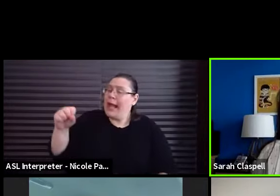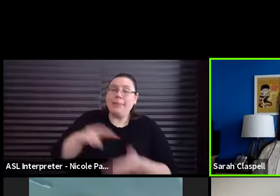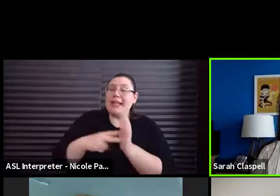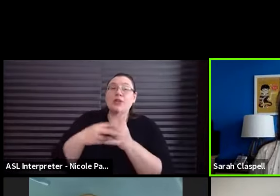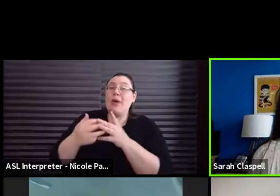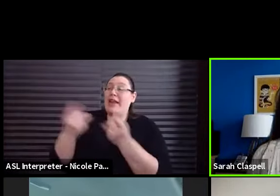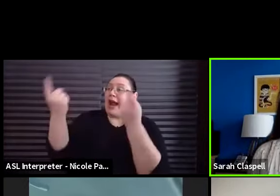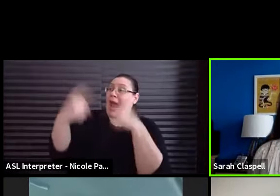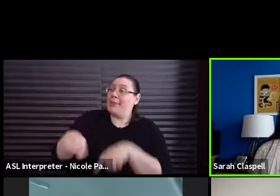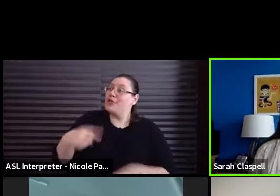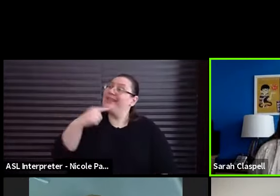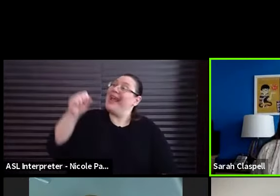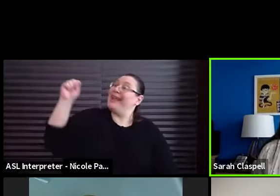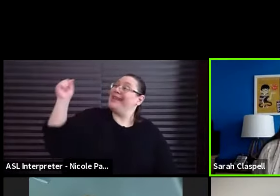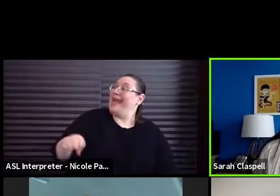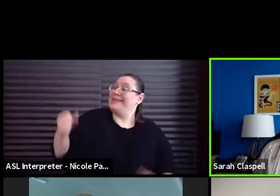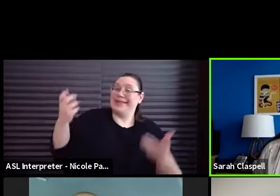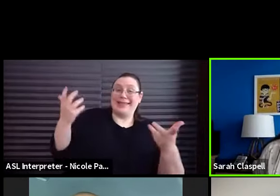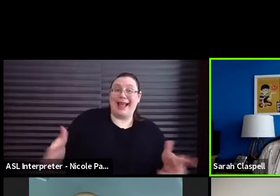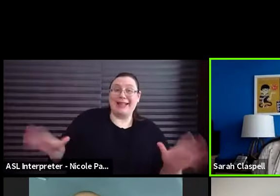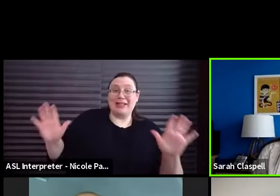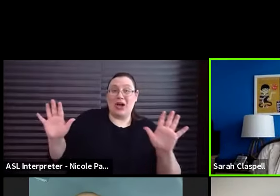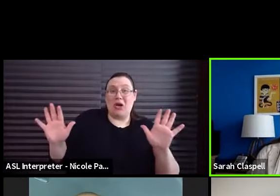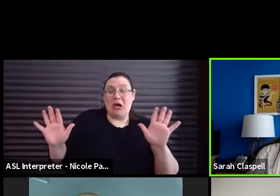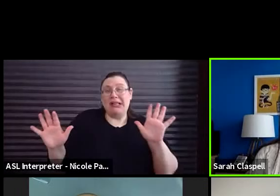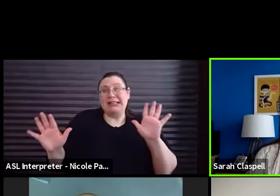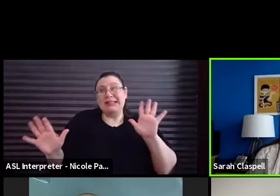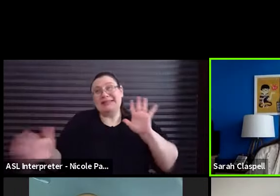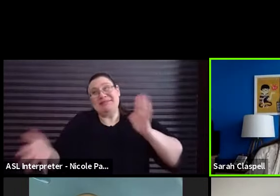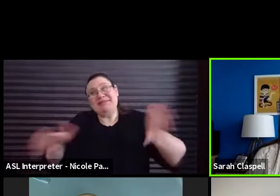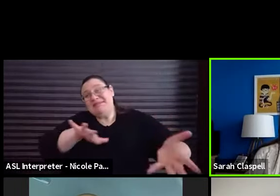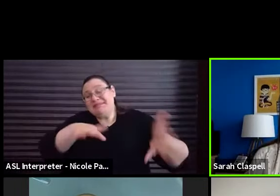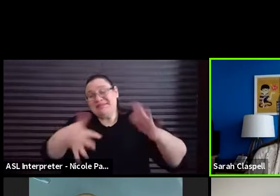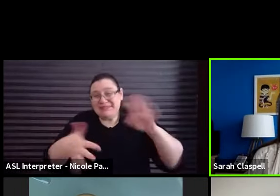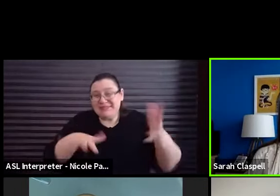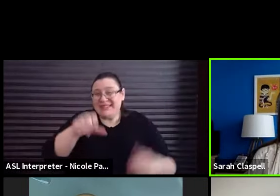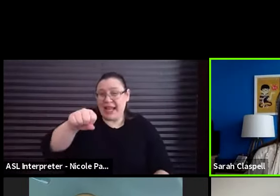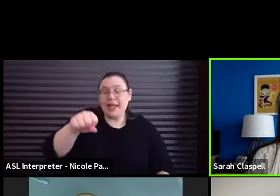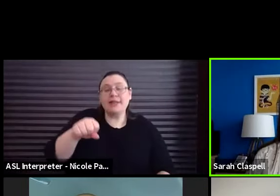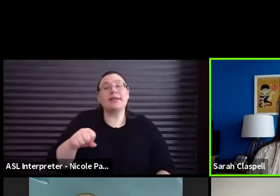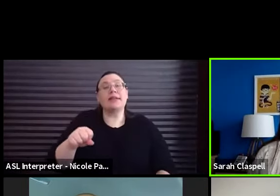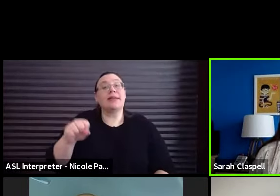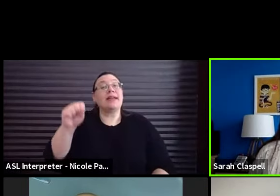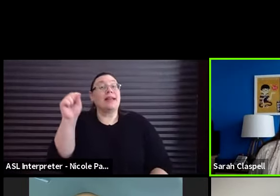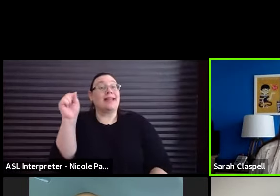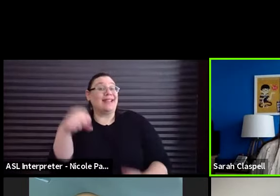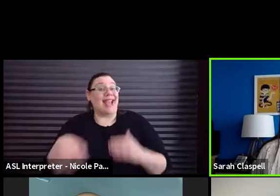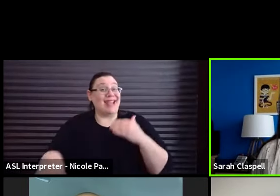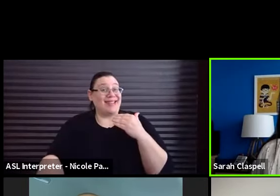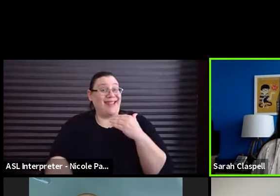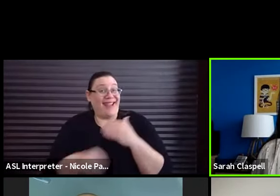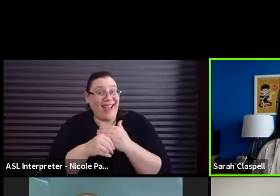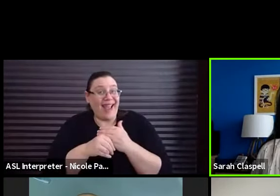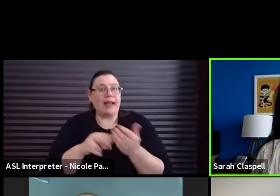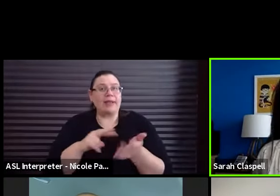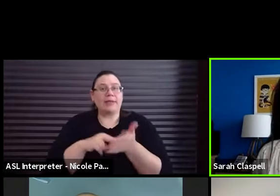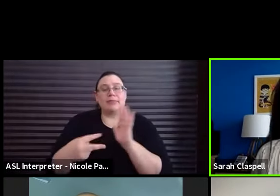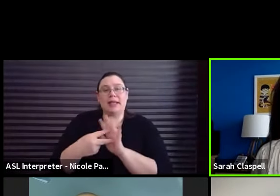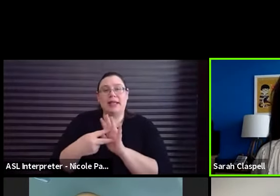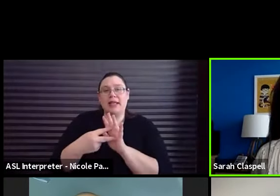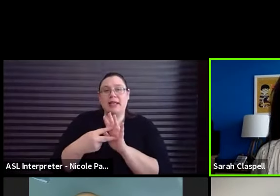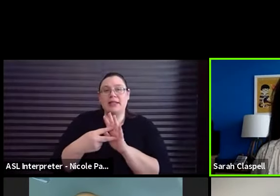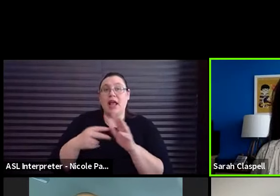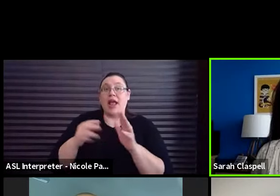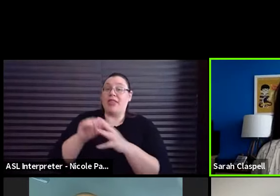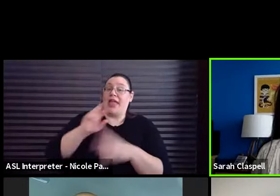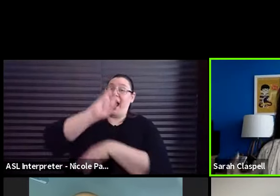And there we go. And that kind of is true. But what, what yes and mean means is you're saying yes to the world that